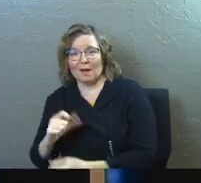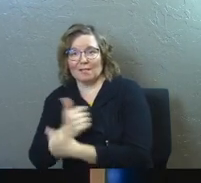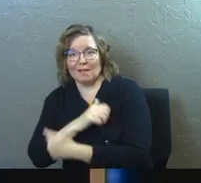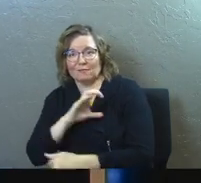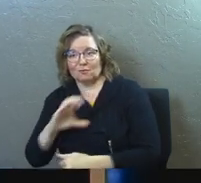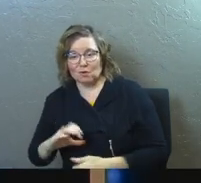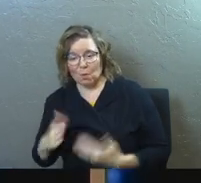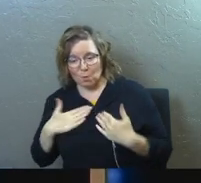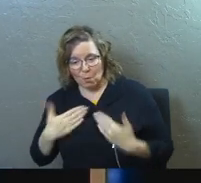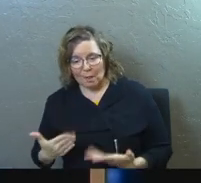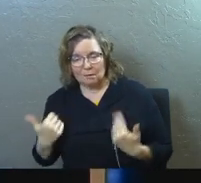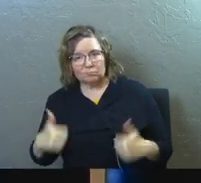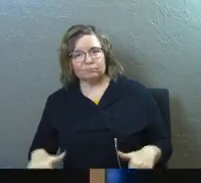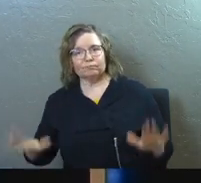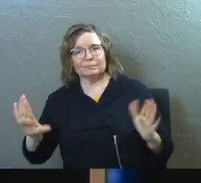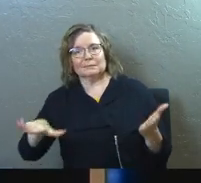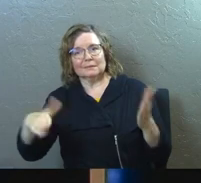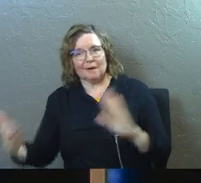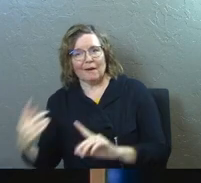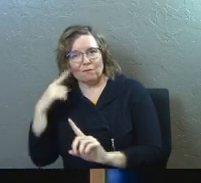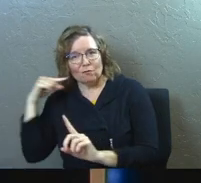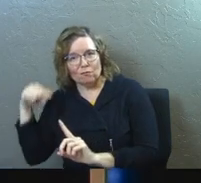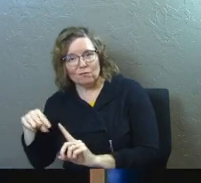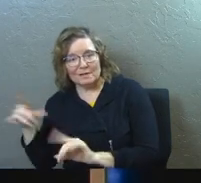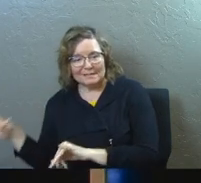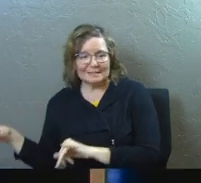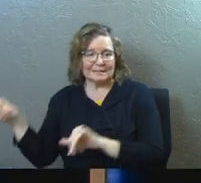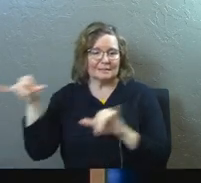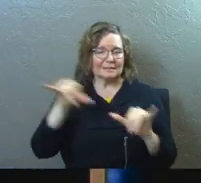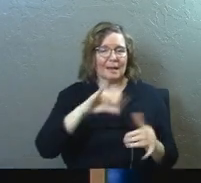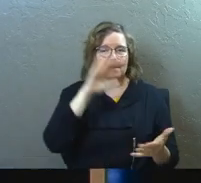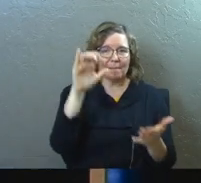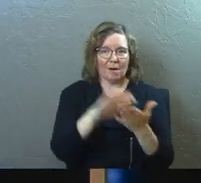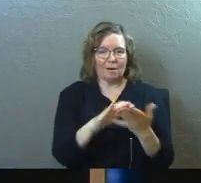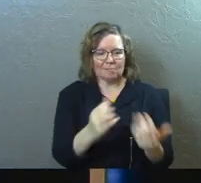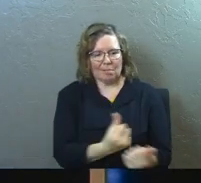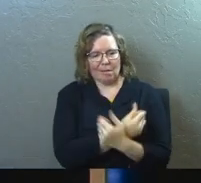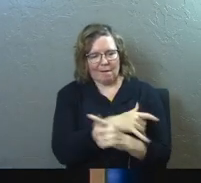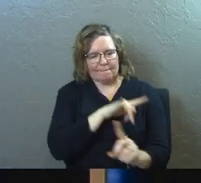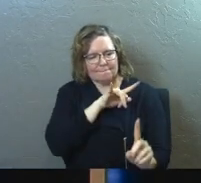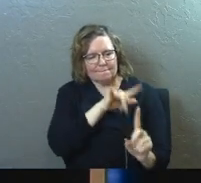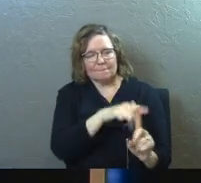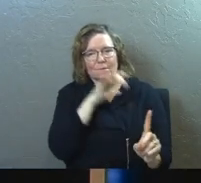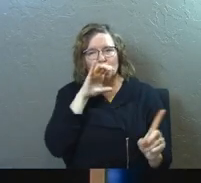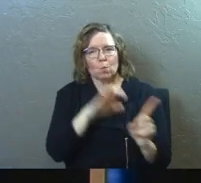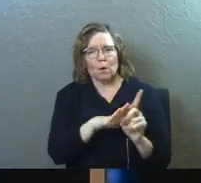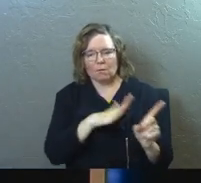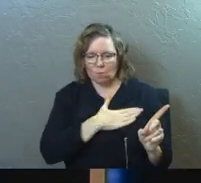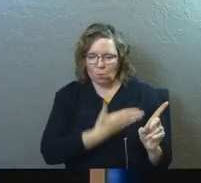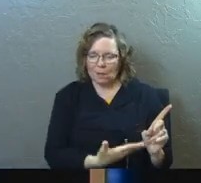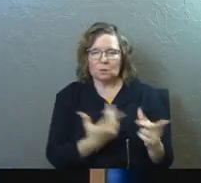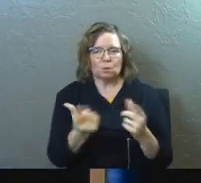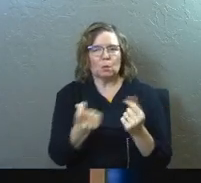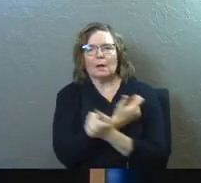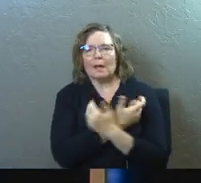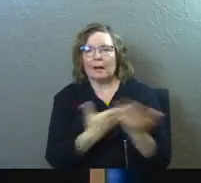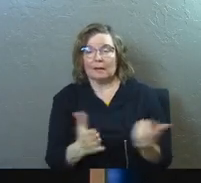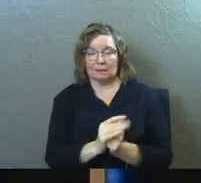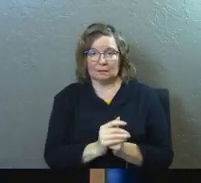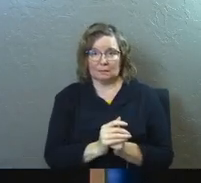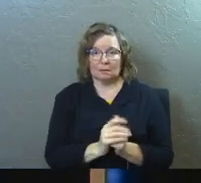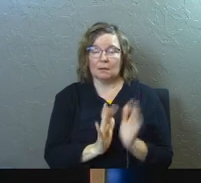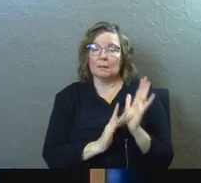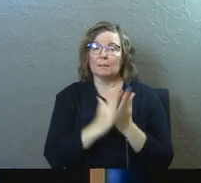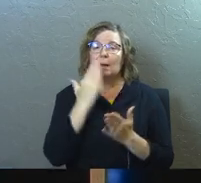for her is the way that every husband should be for his wife, willing to pay any price. The